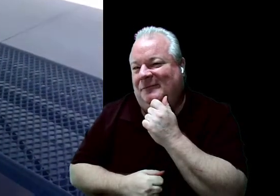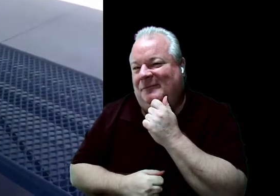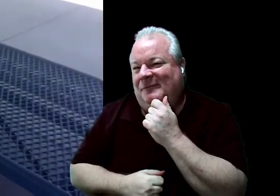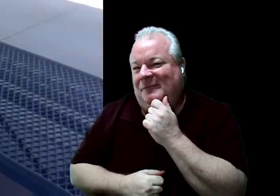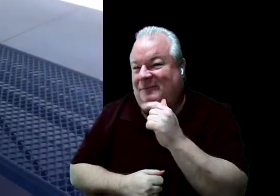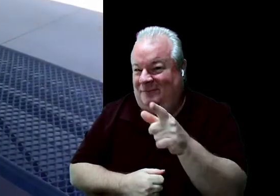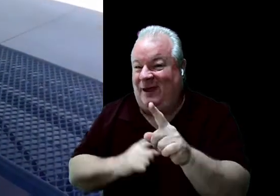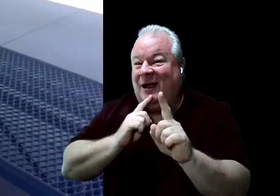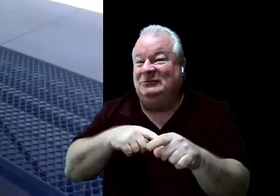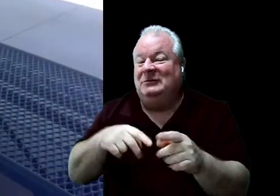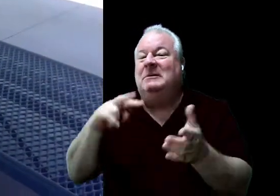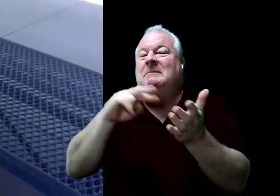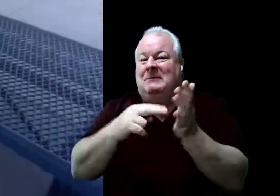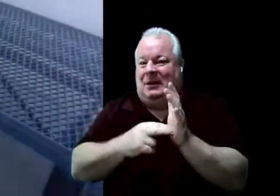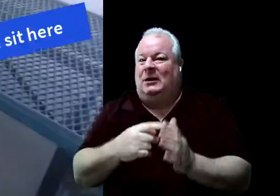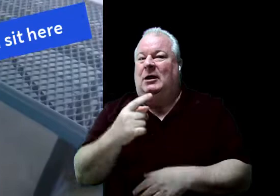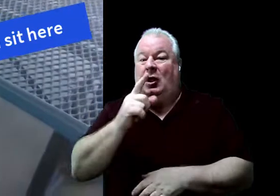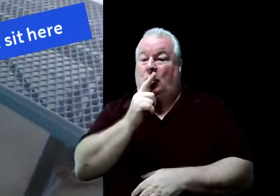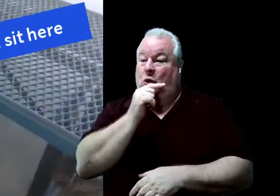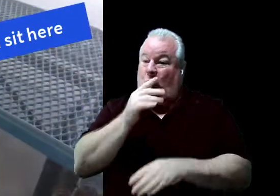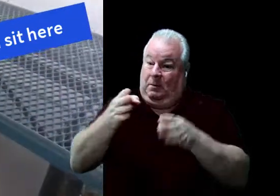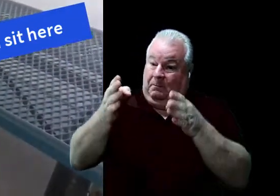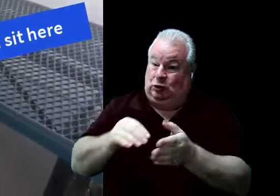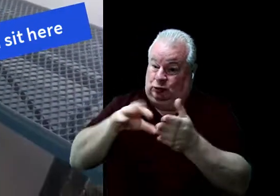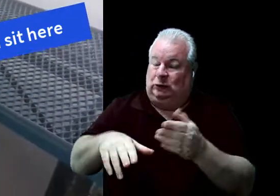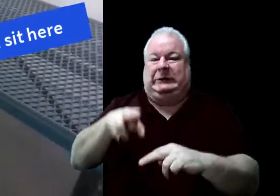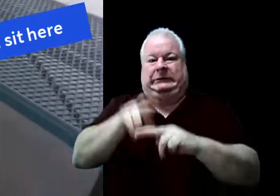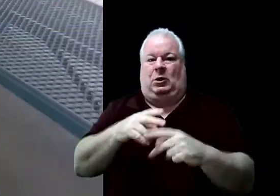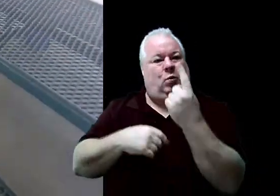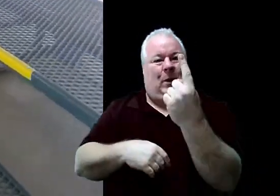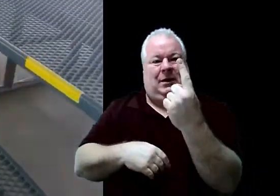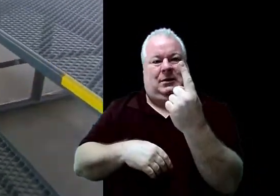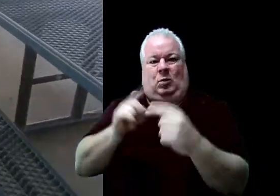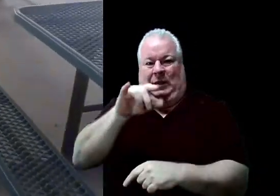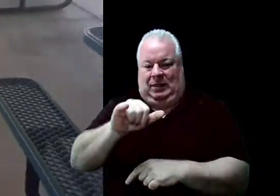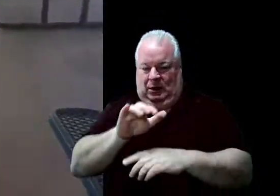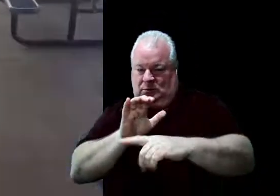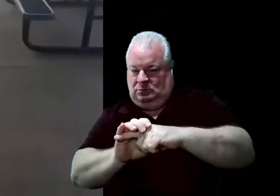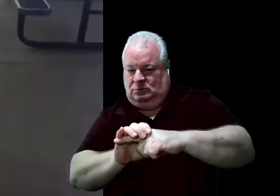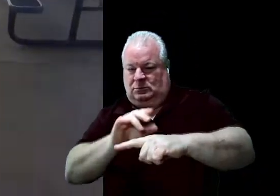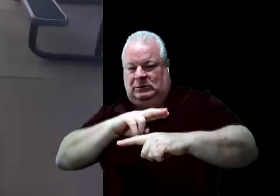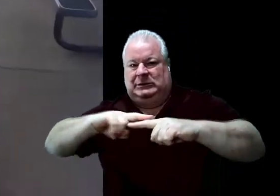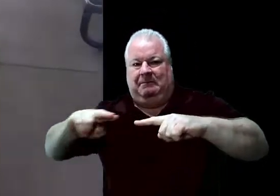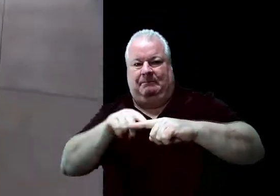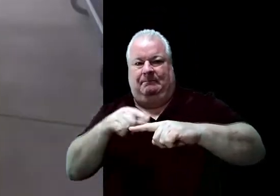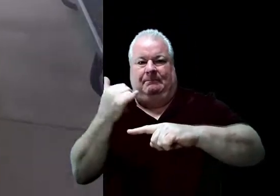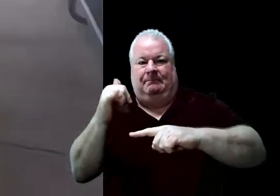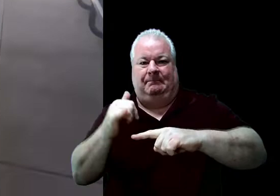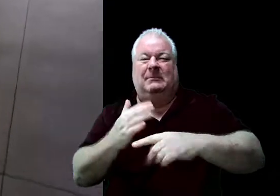And I hope you answer it. It means that one person can sit there. As you can tell,